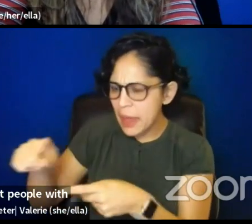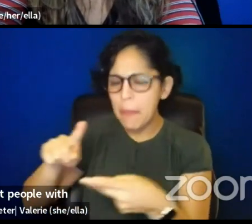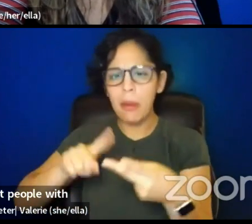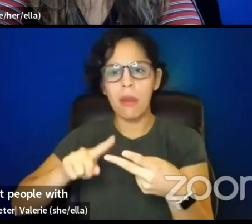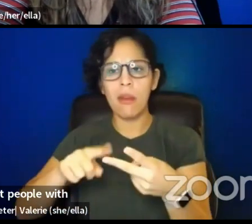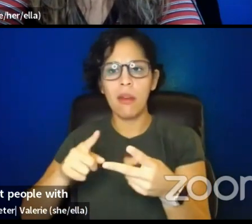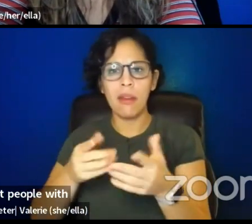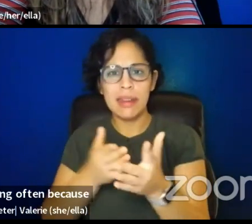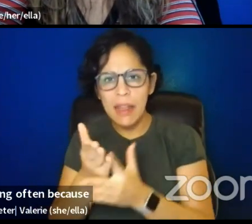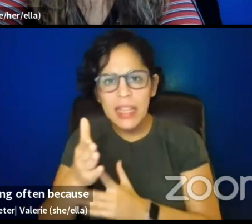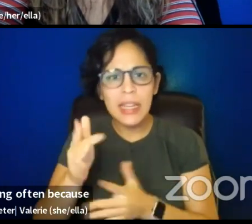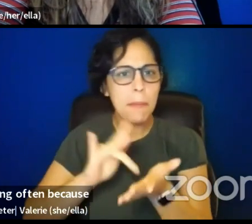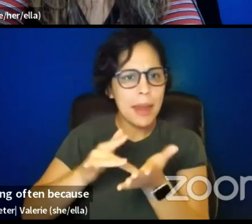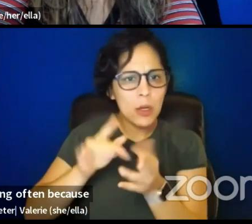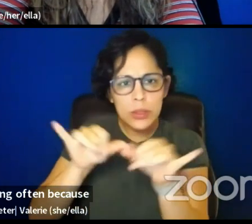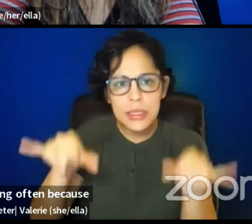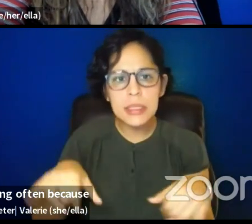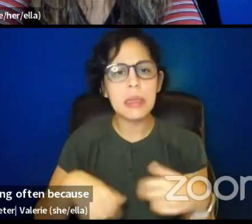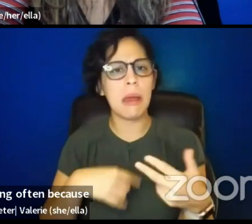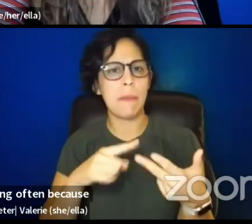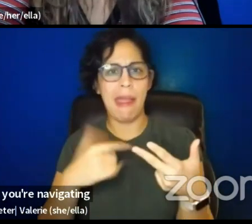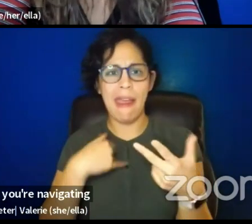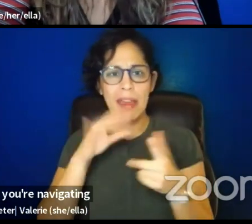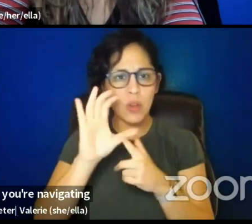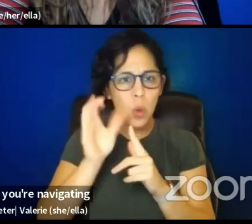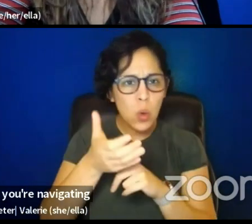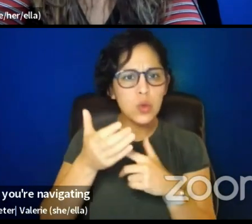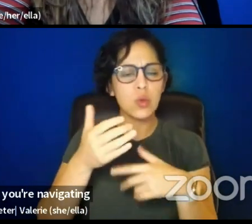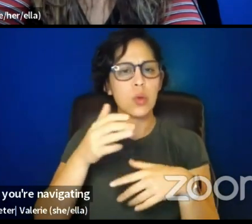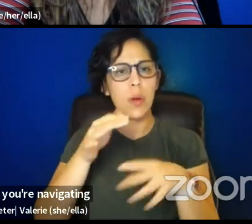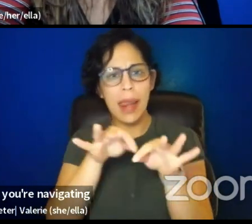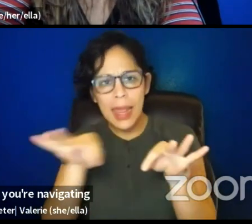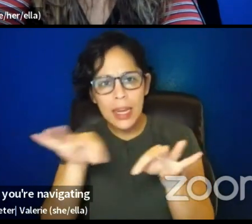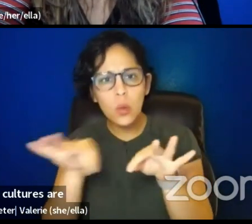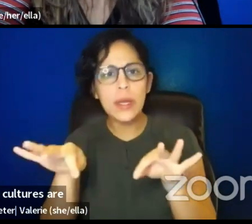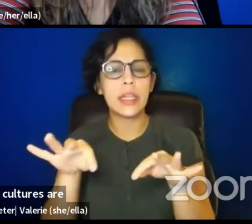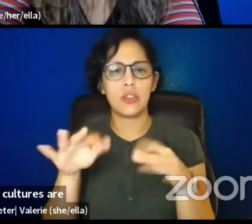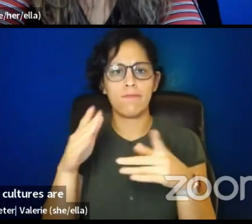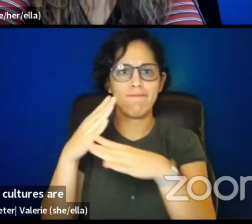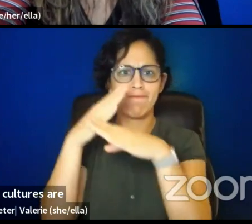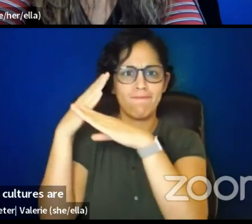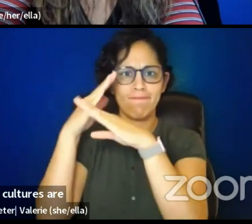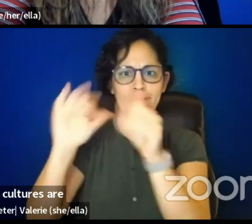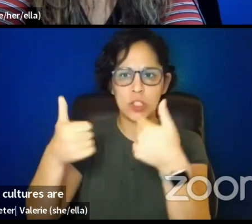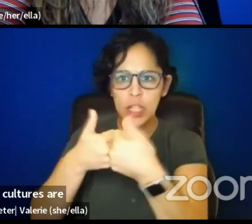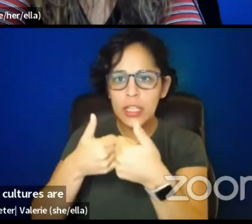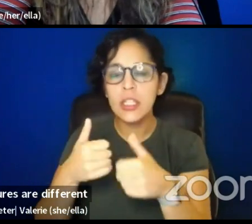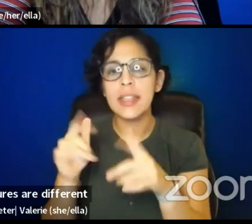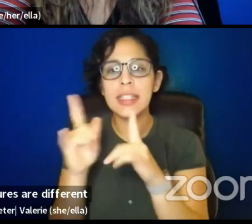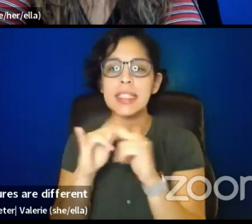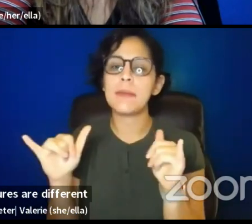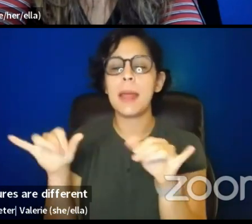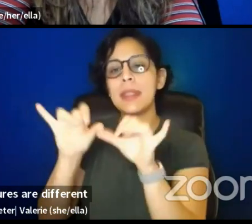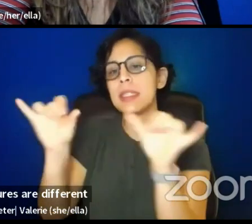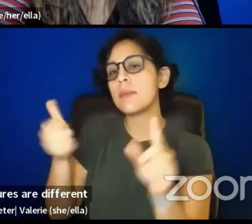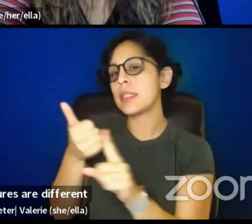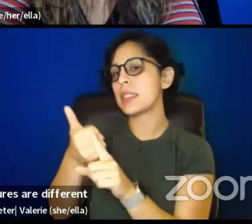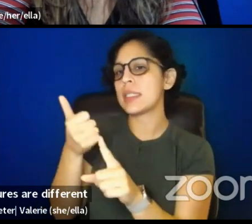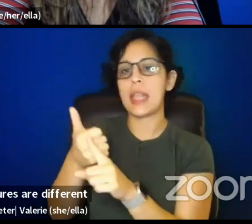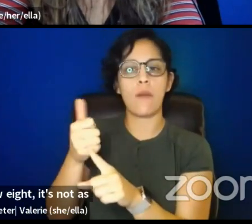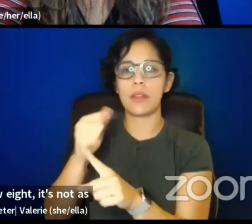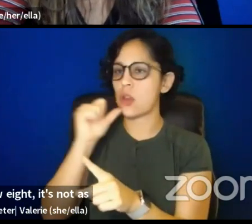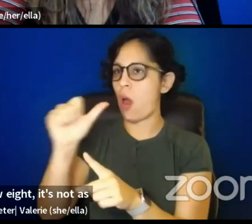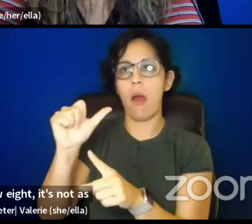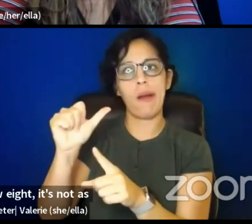cultures or different languages and the barriers there and how a, it's not a system where you're supposed to succeed. Like they want you to be as